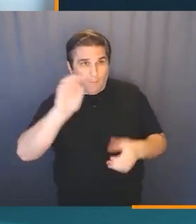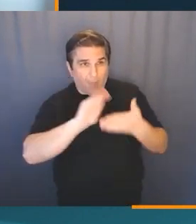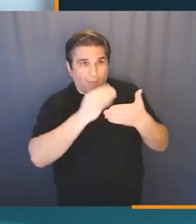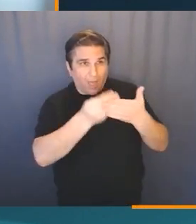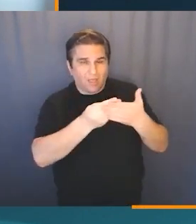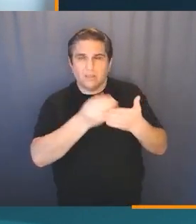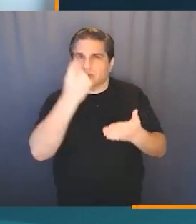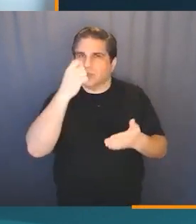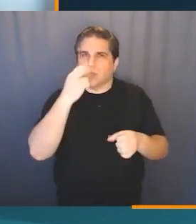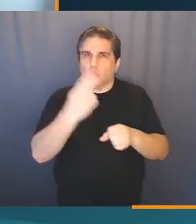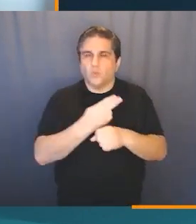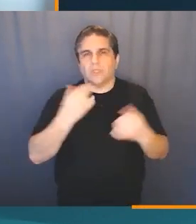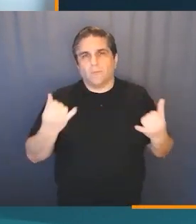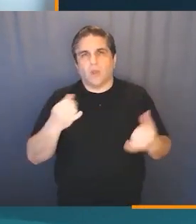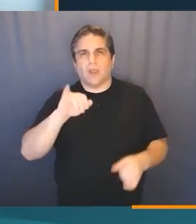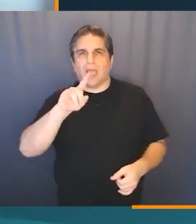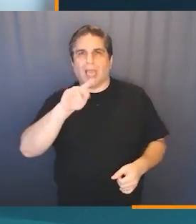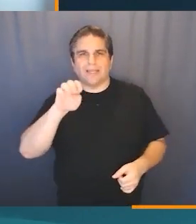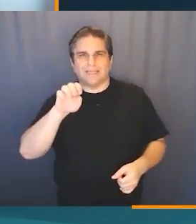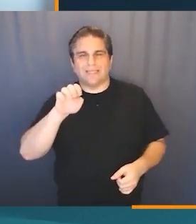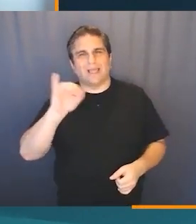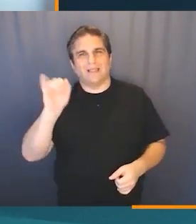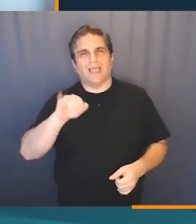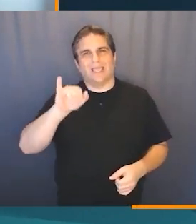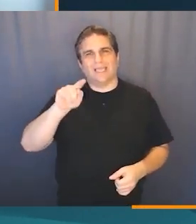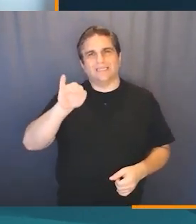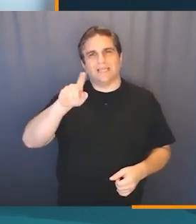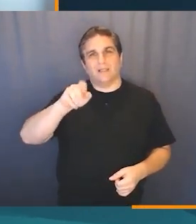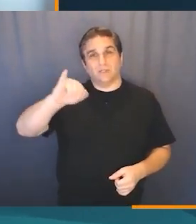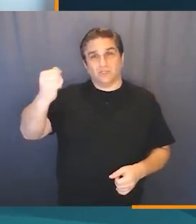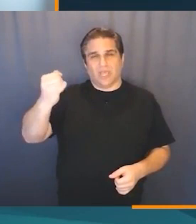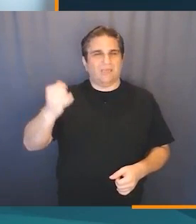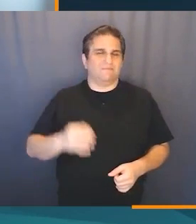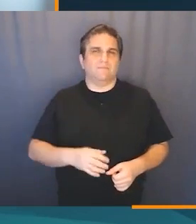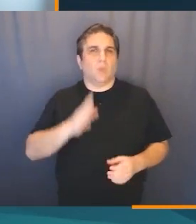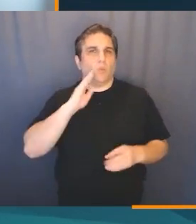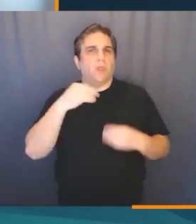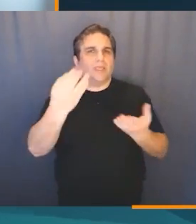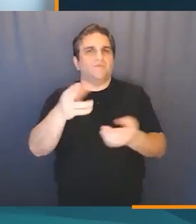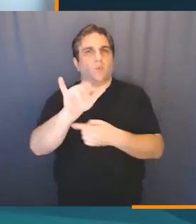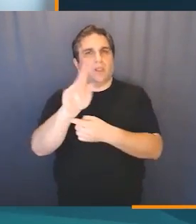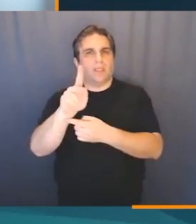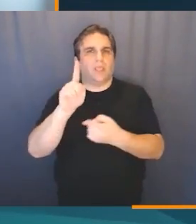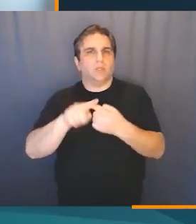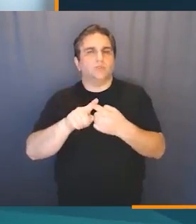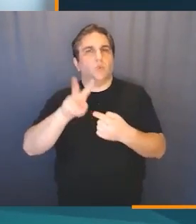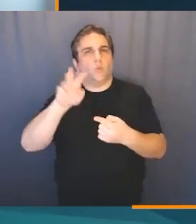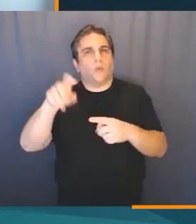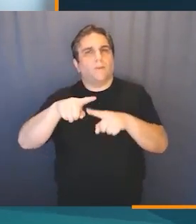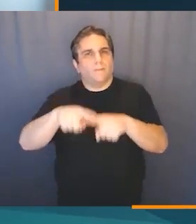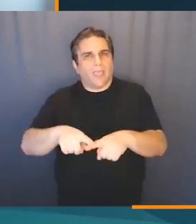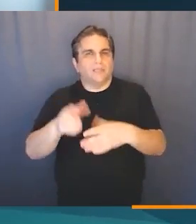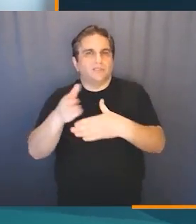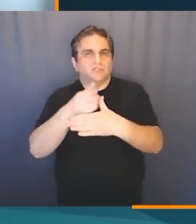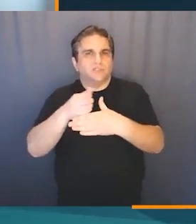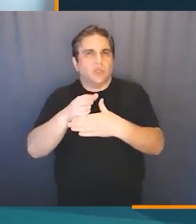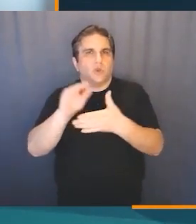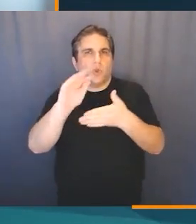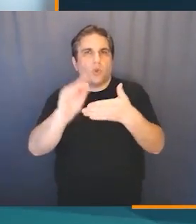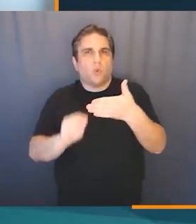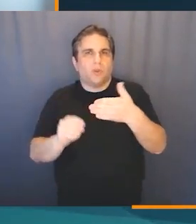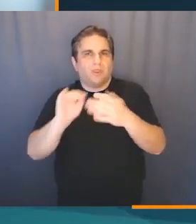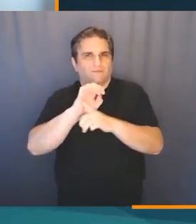Well, you won't be using a modern IDE like IntelliJ, but you'll be provided a link to a web-based shared coding environment